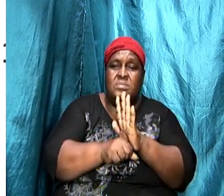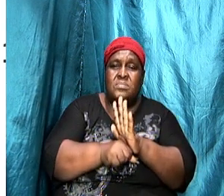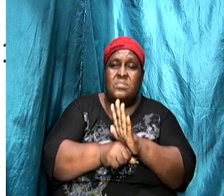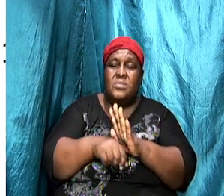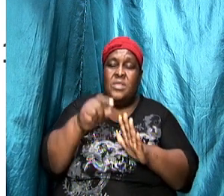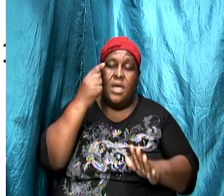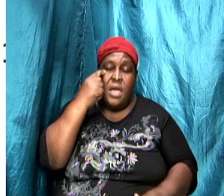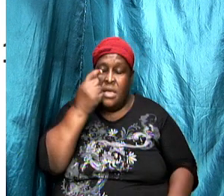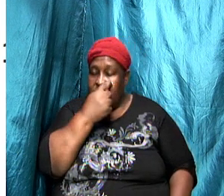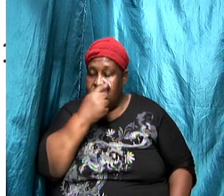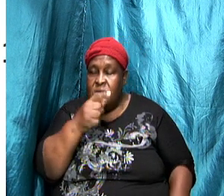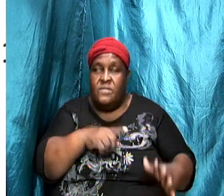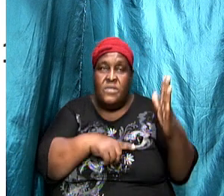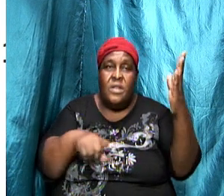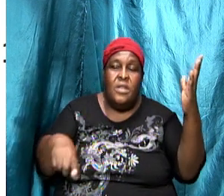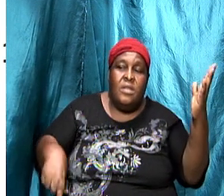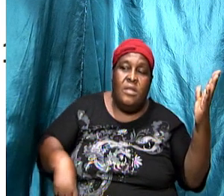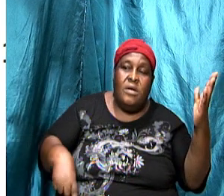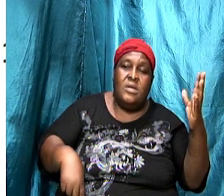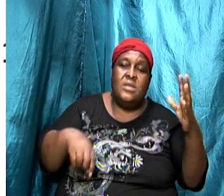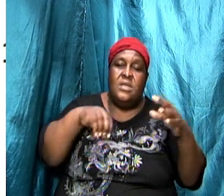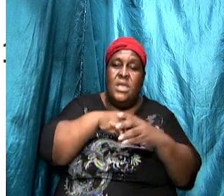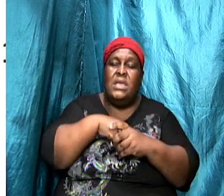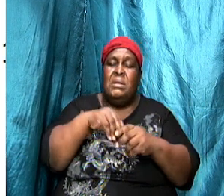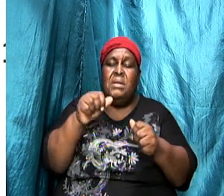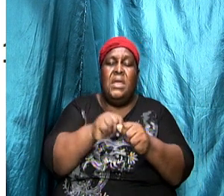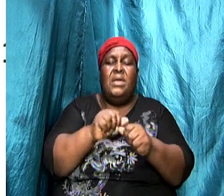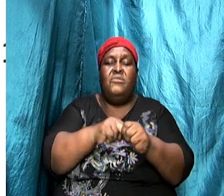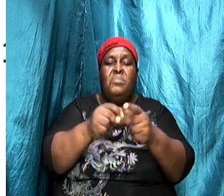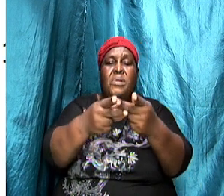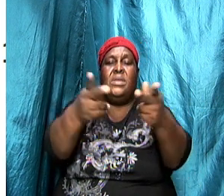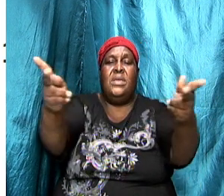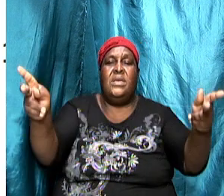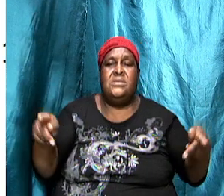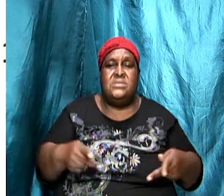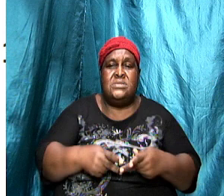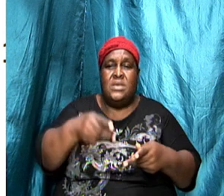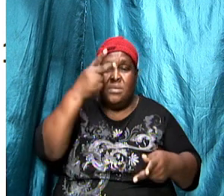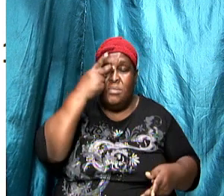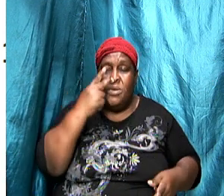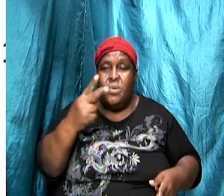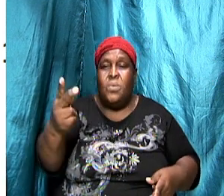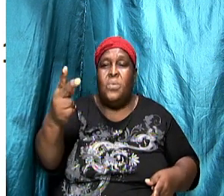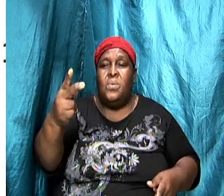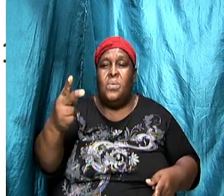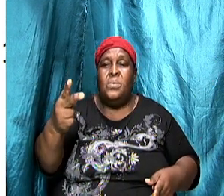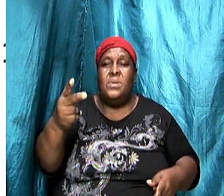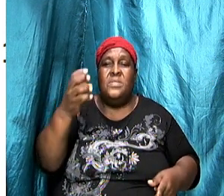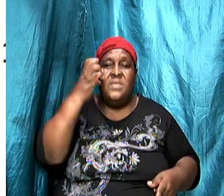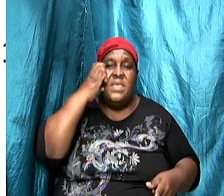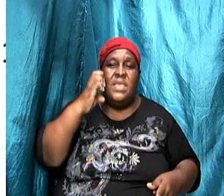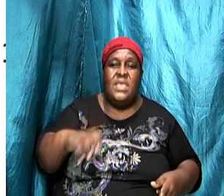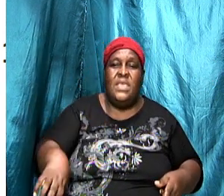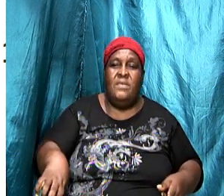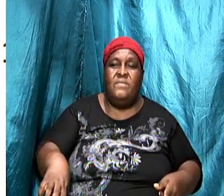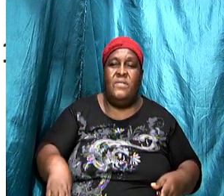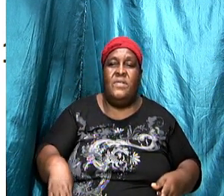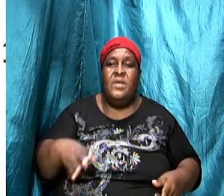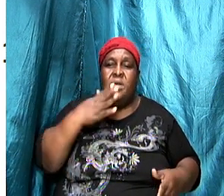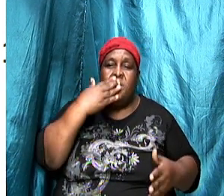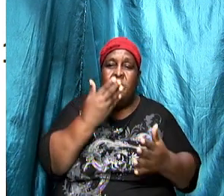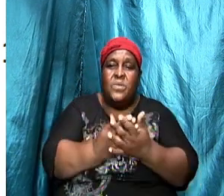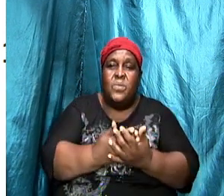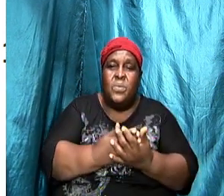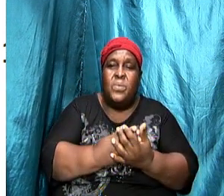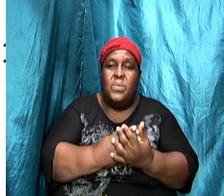eyes of the Lord are in every place beholding the evil and the good